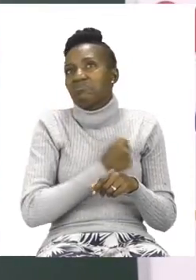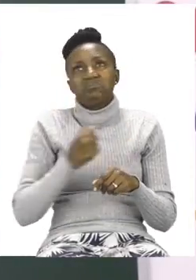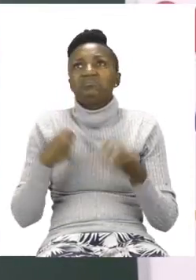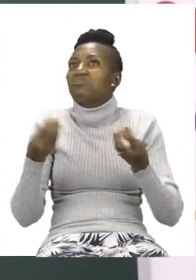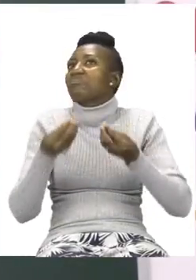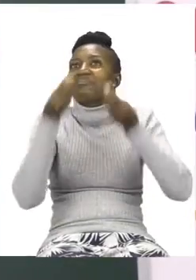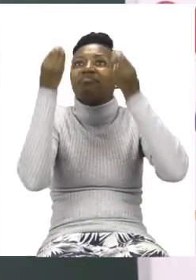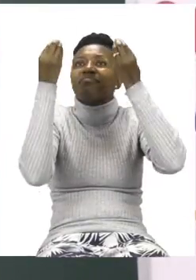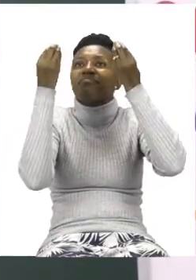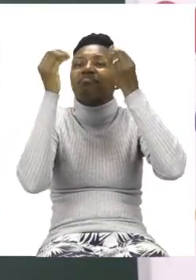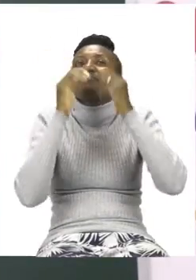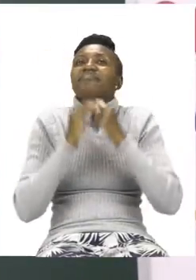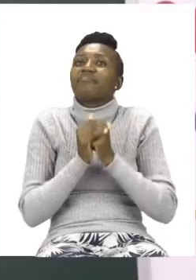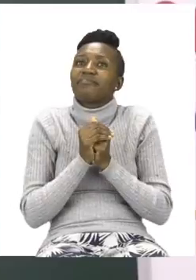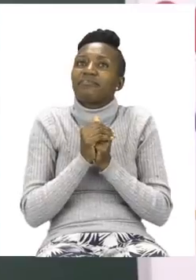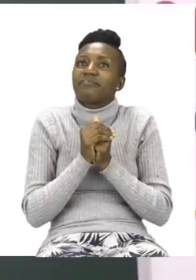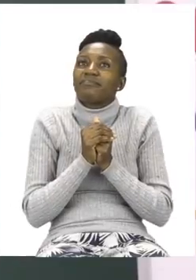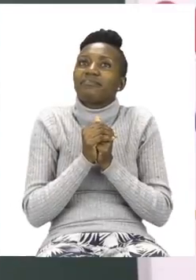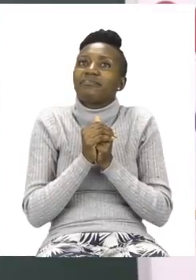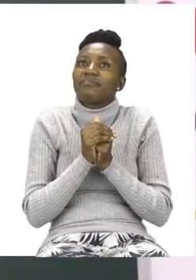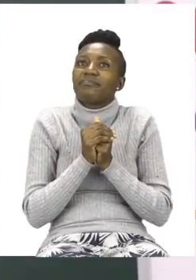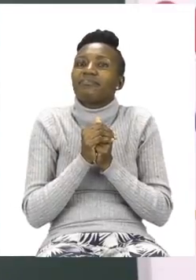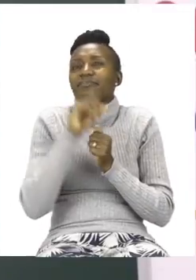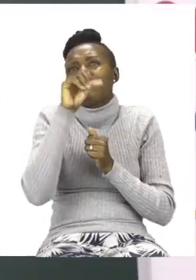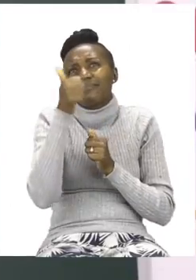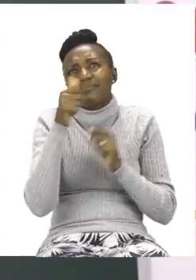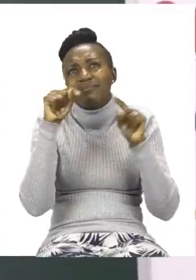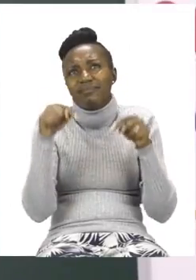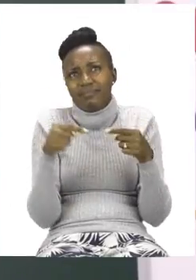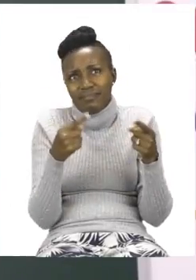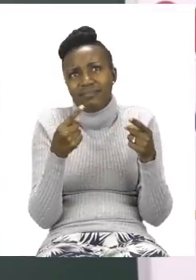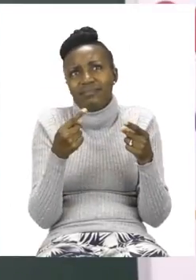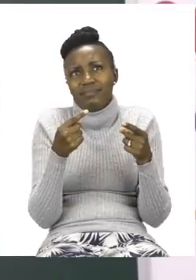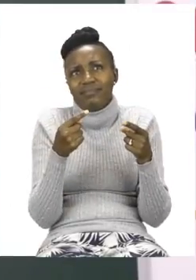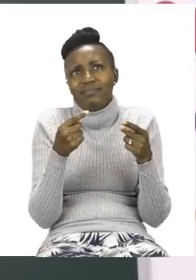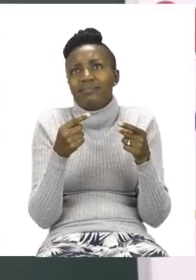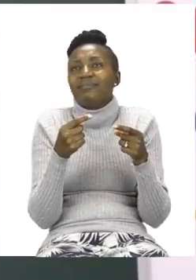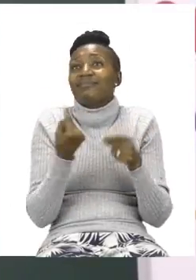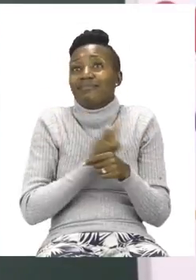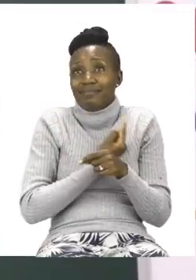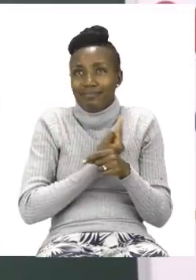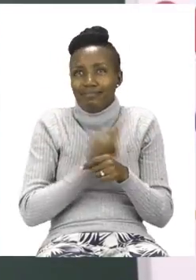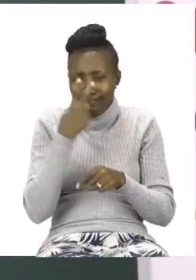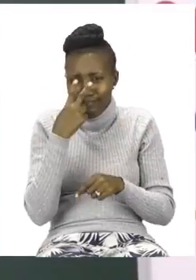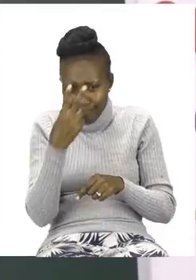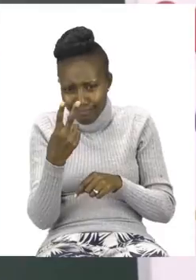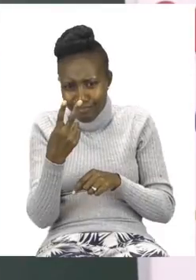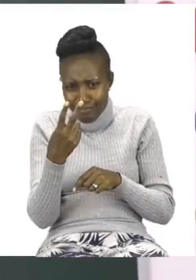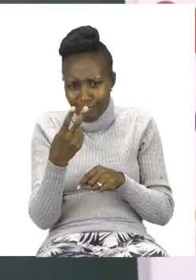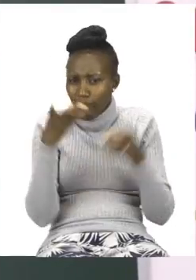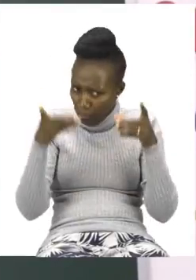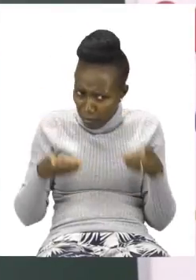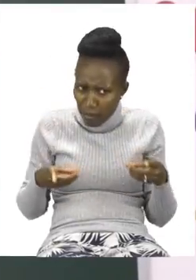use as well. The rest of the items that are on your page, it's up to you to figure out whether they are